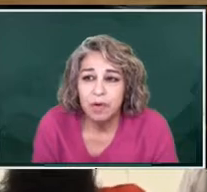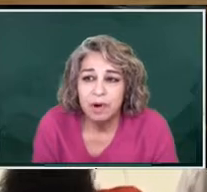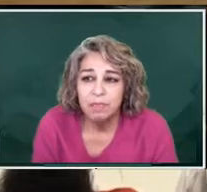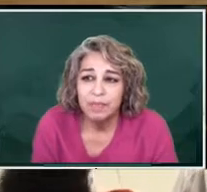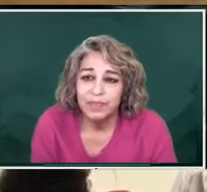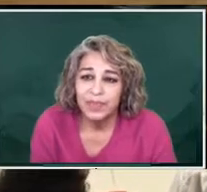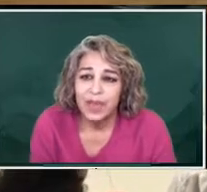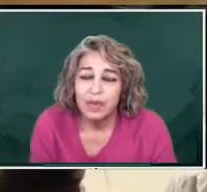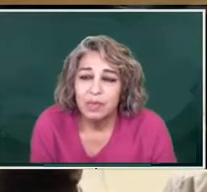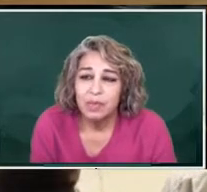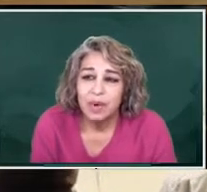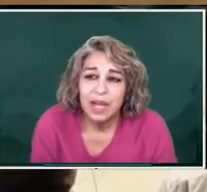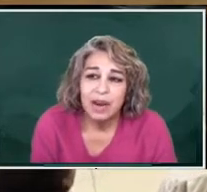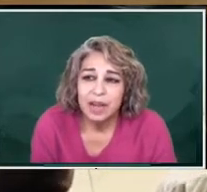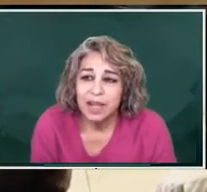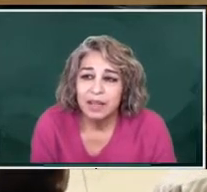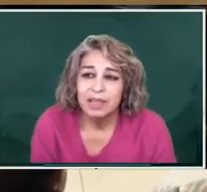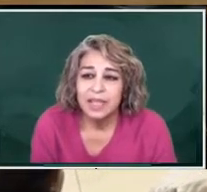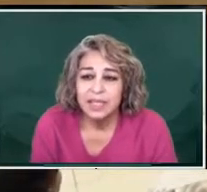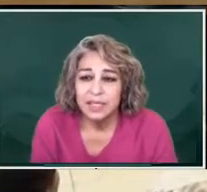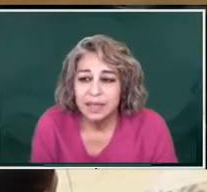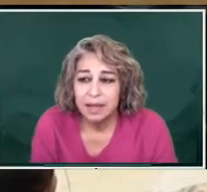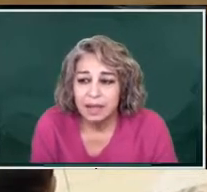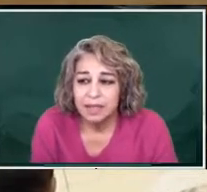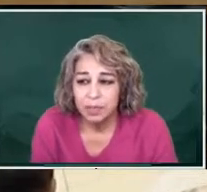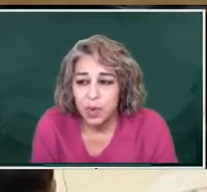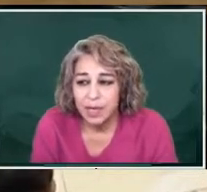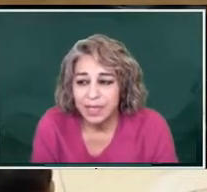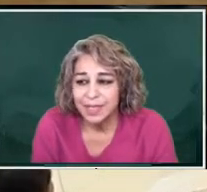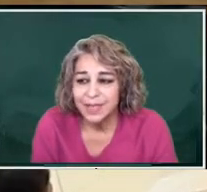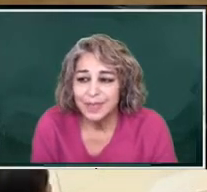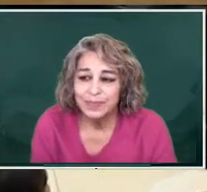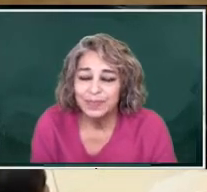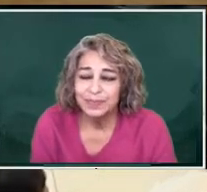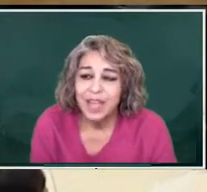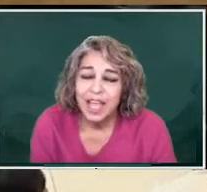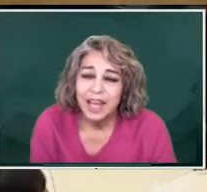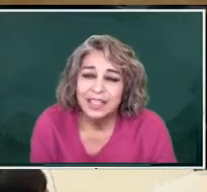inform regarding these supports.